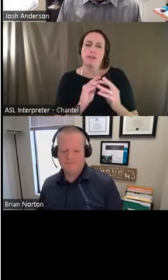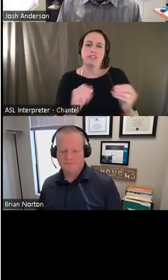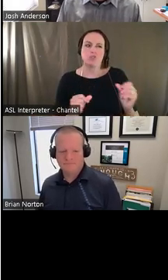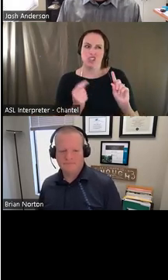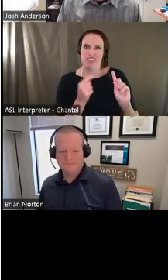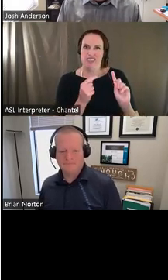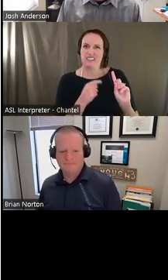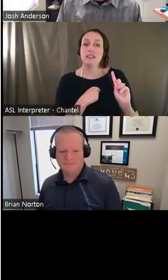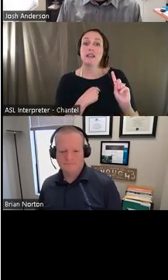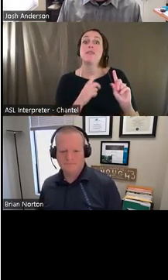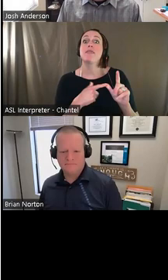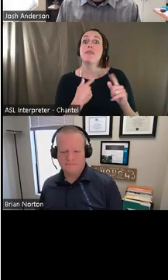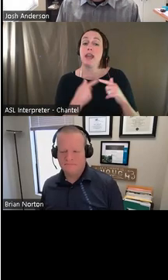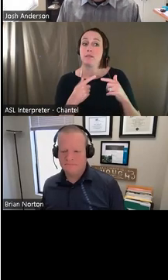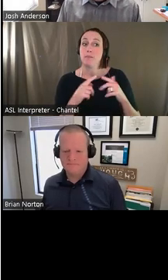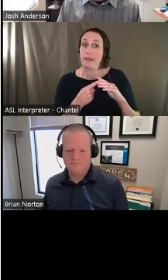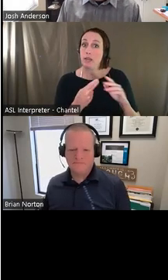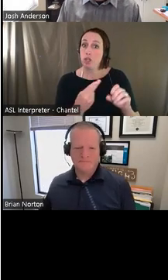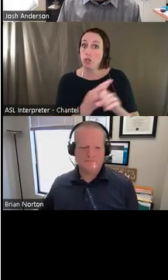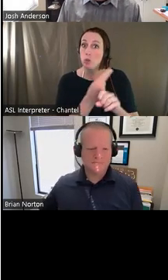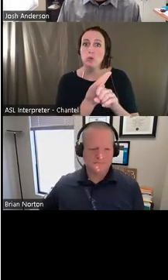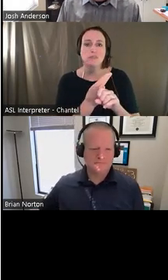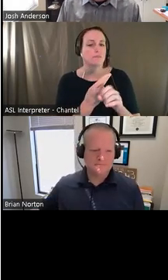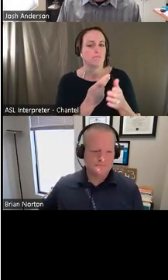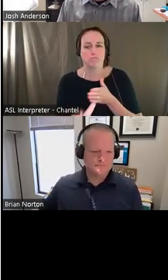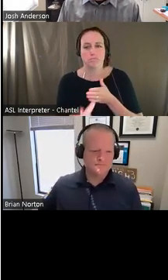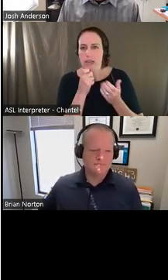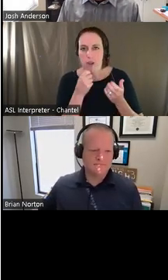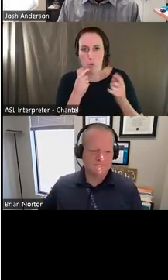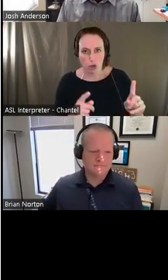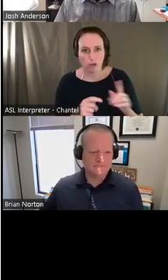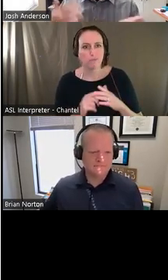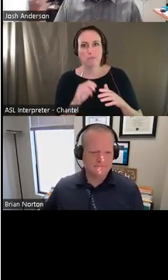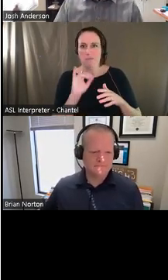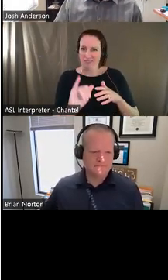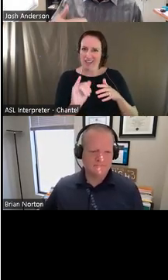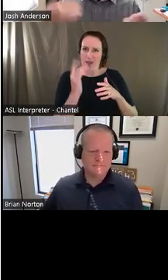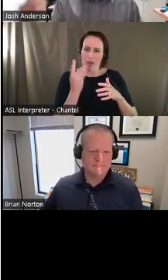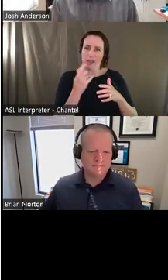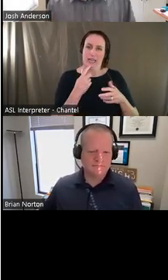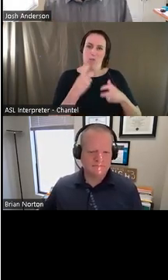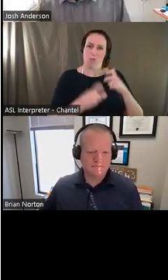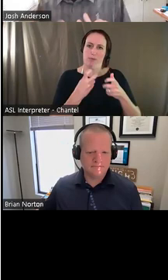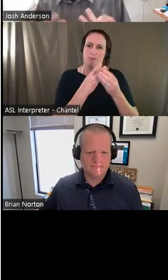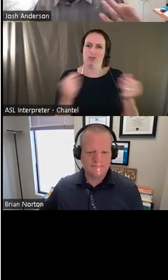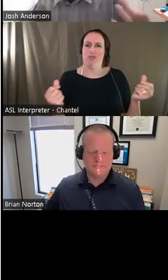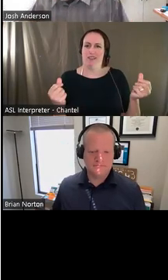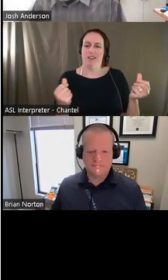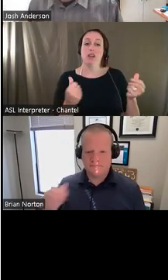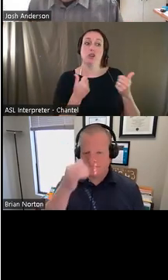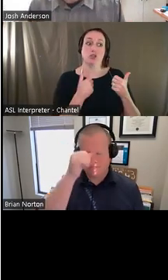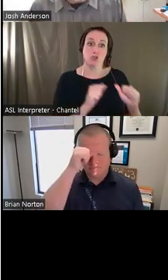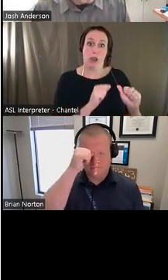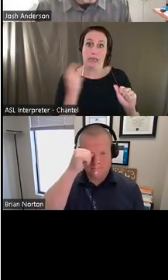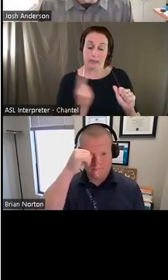it, it's not. Uh, but that's all part of problem solving is, you know, you, you come up with the best option, you implement it, you